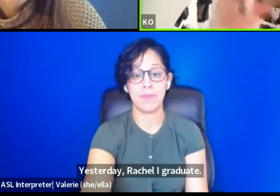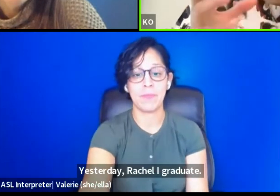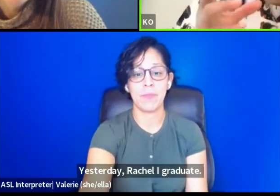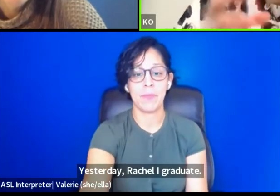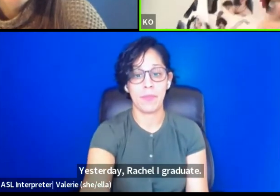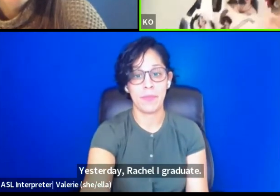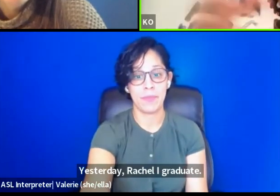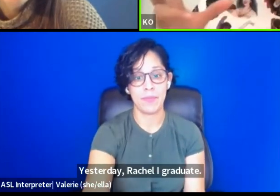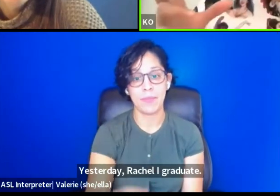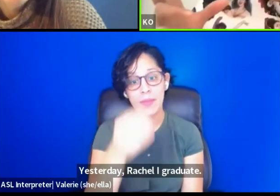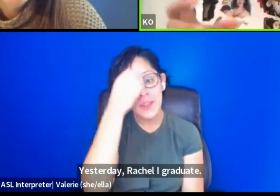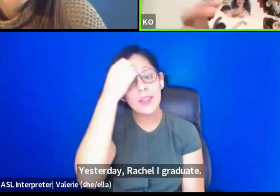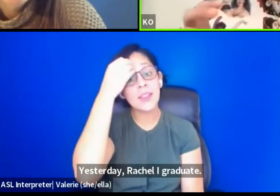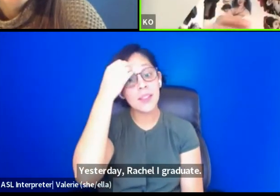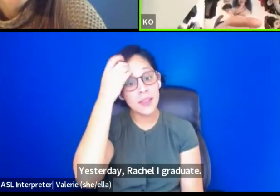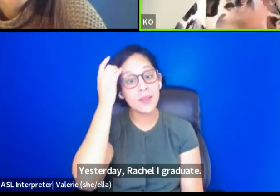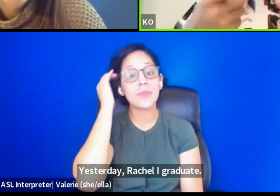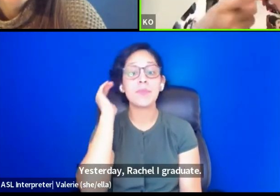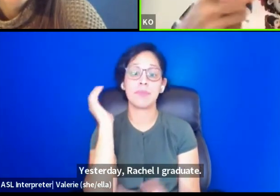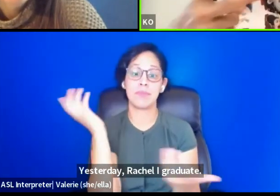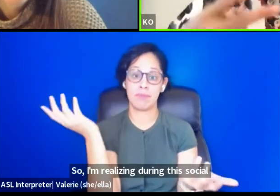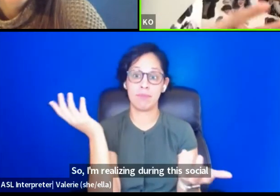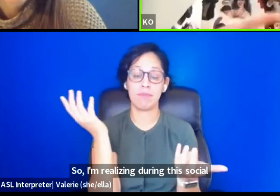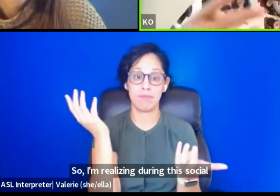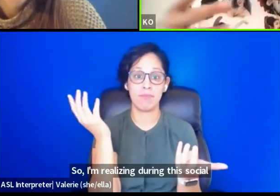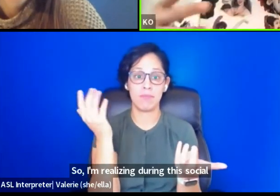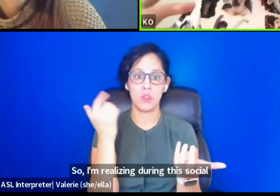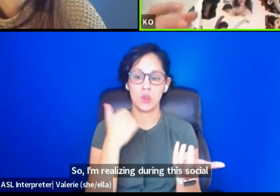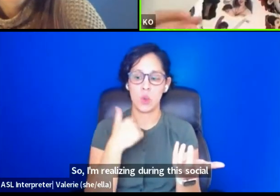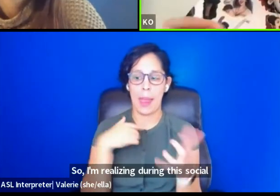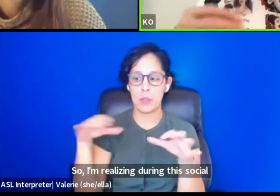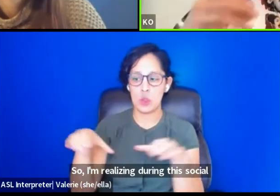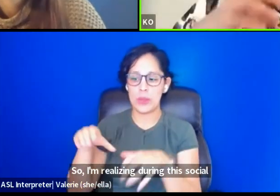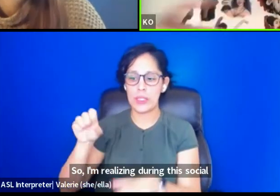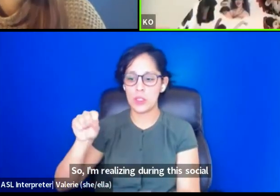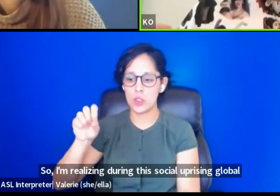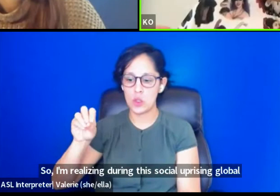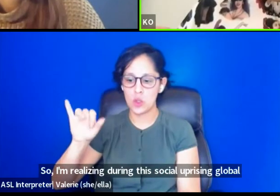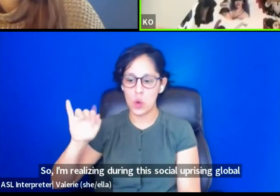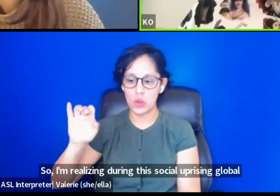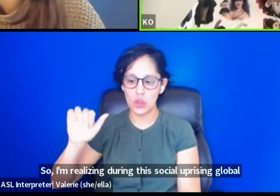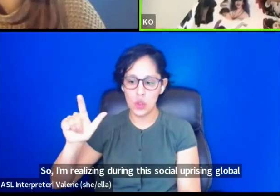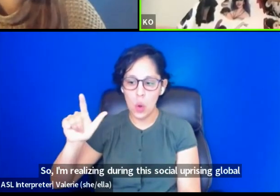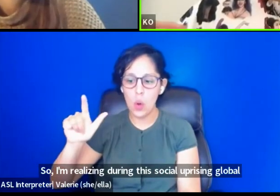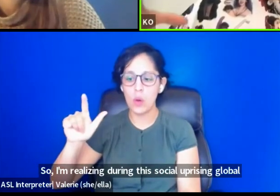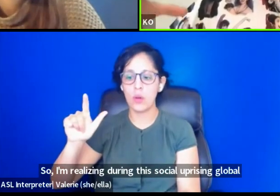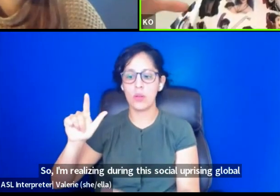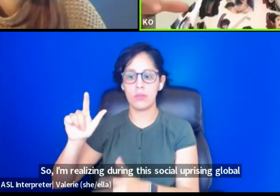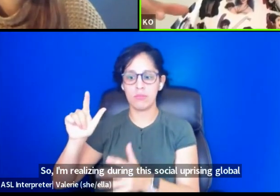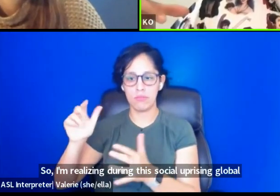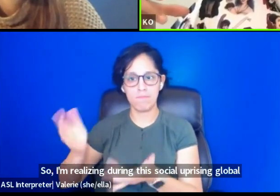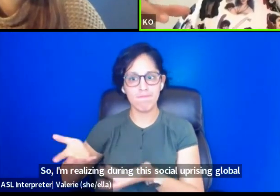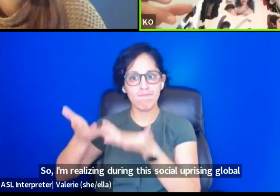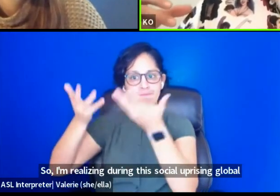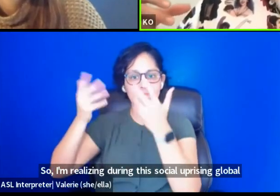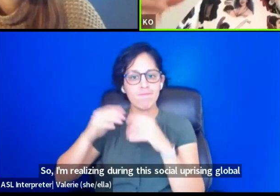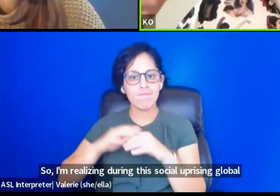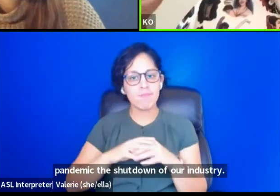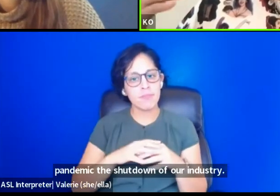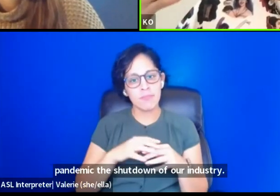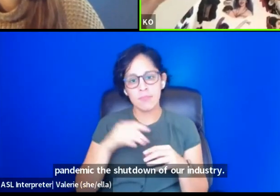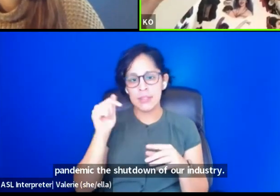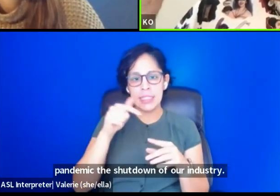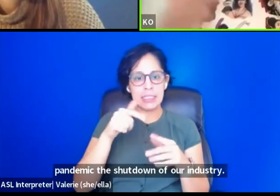I'm realizing during this social uprising, global pandemic, the shutdown of our industry, um, I